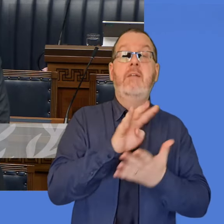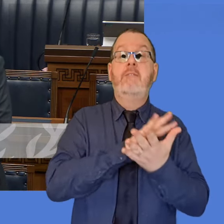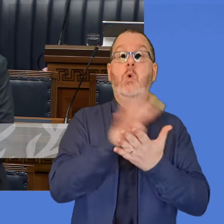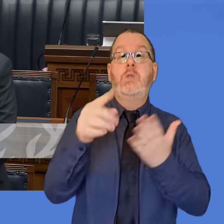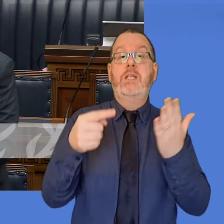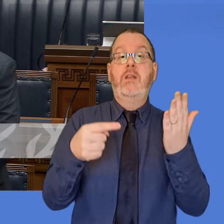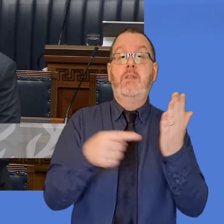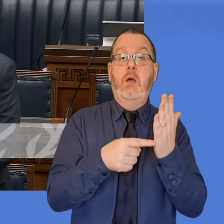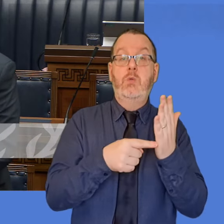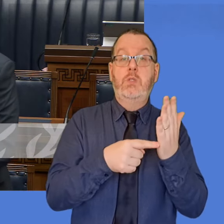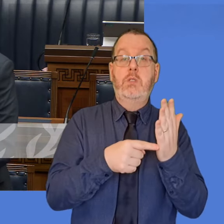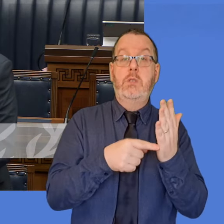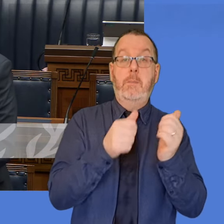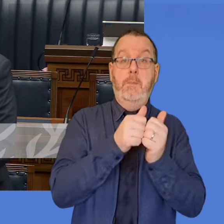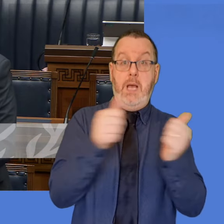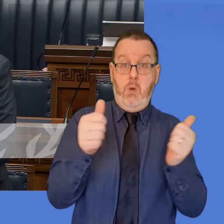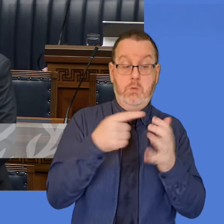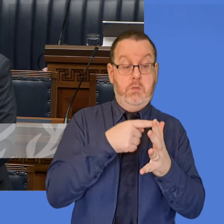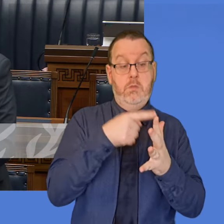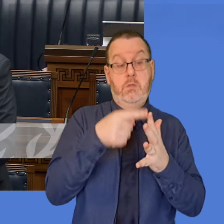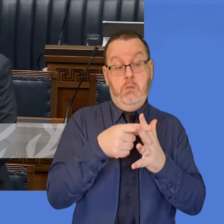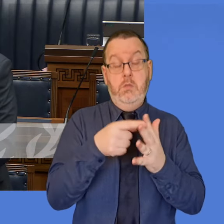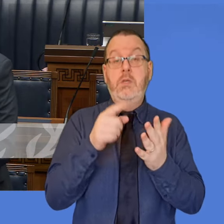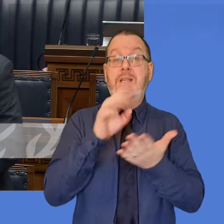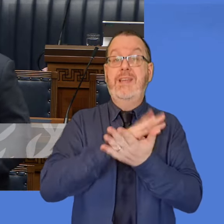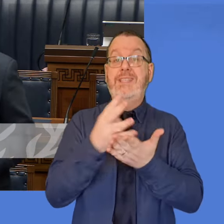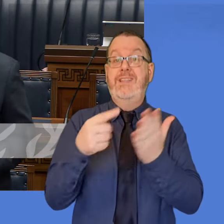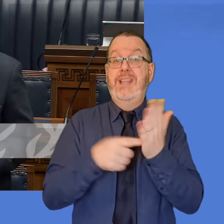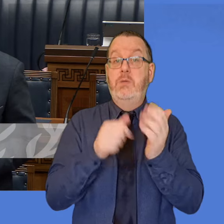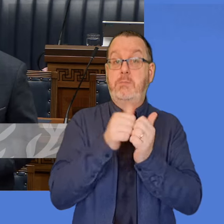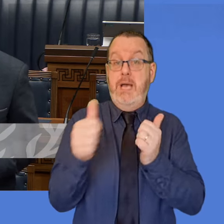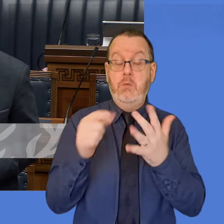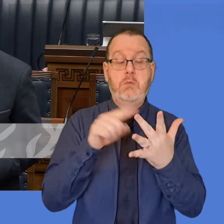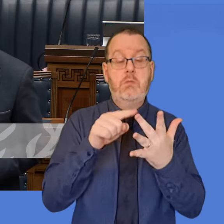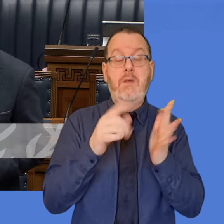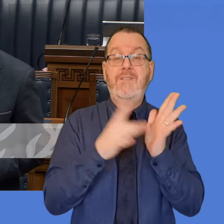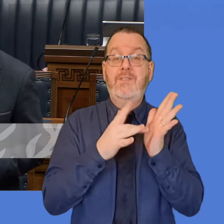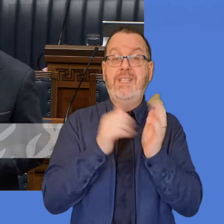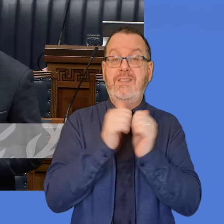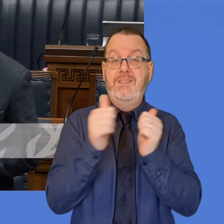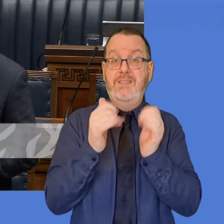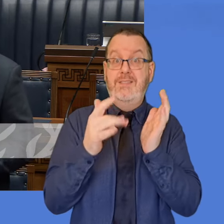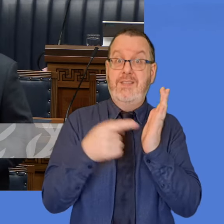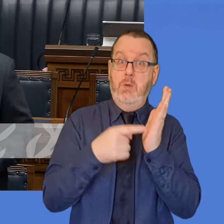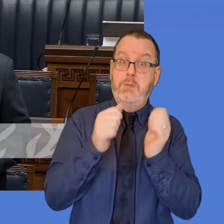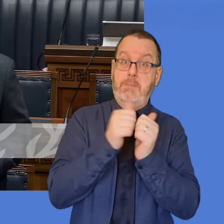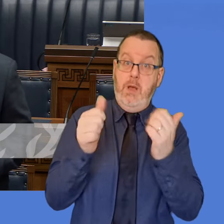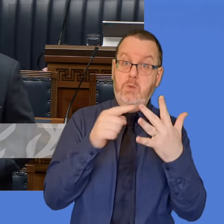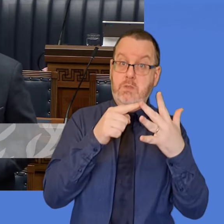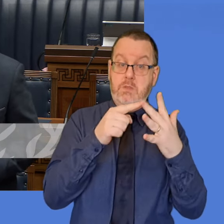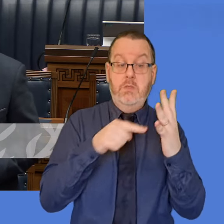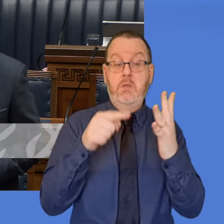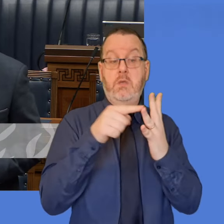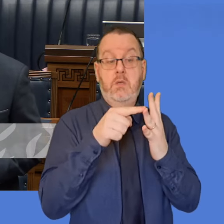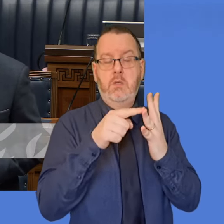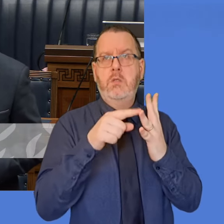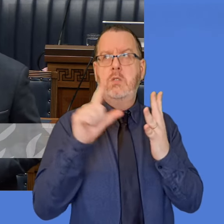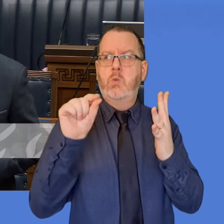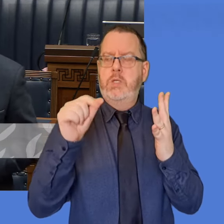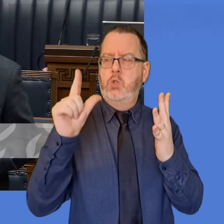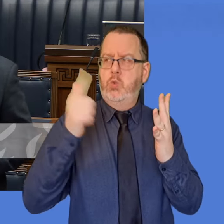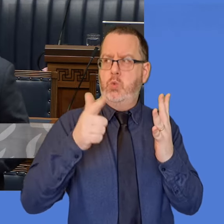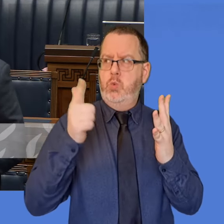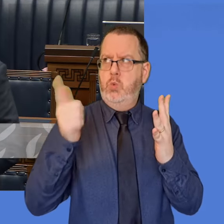,000 paid out. The following year, £19,000. The following year, £15,000. The following year, £22